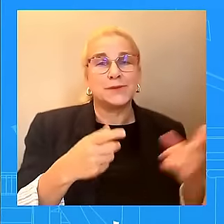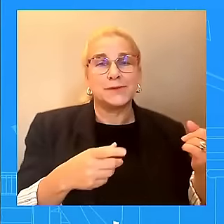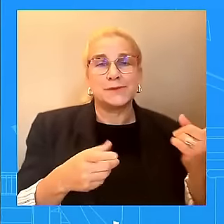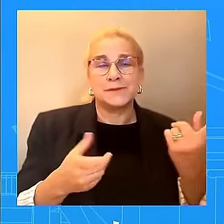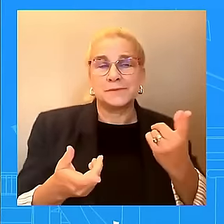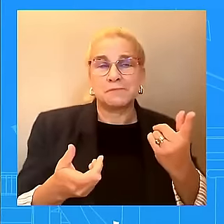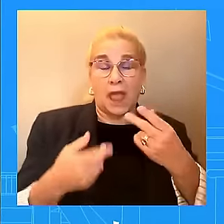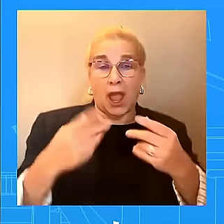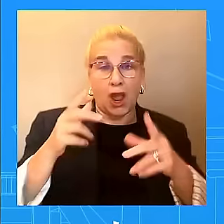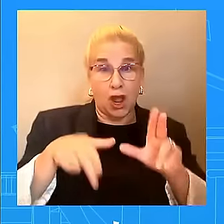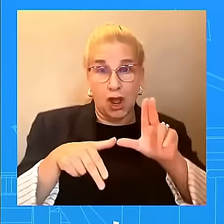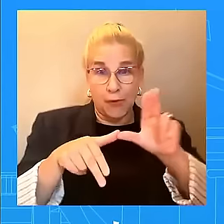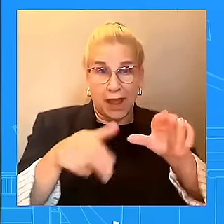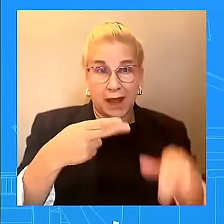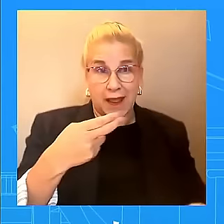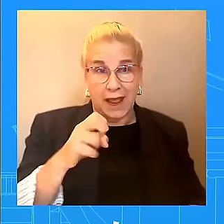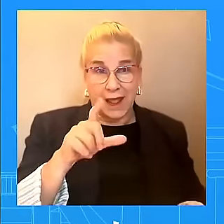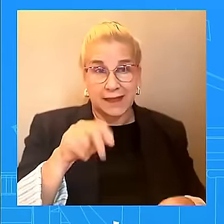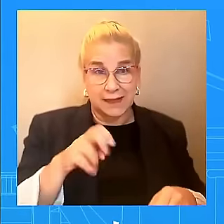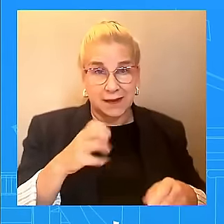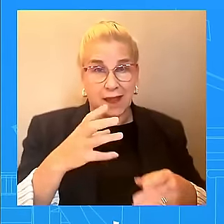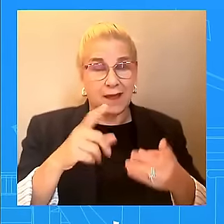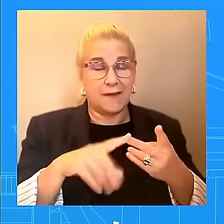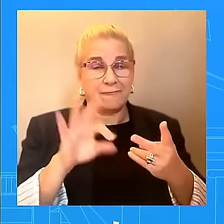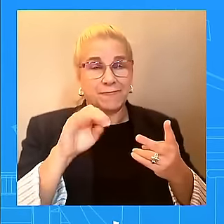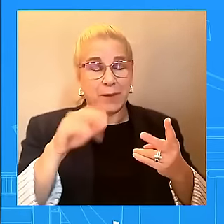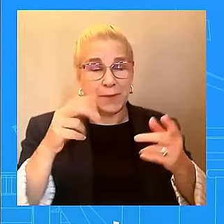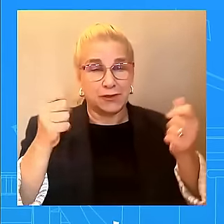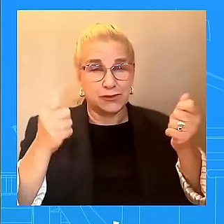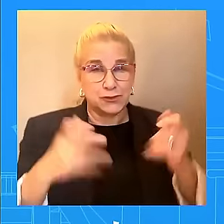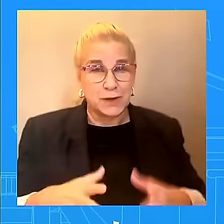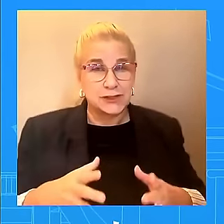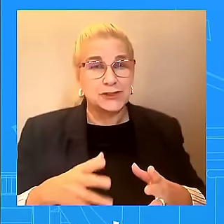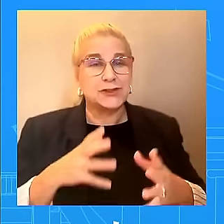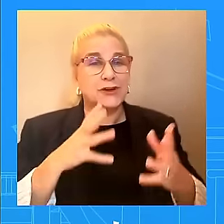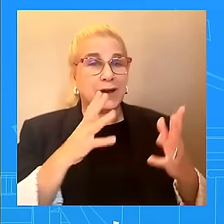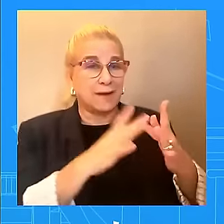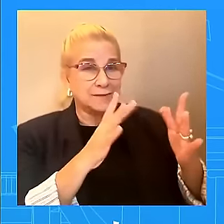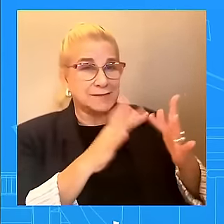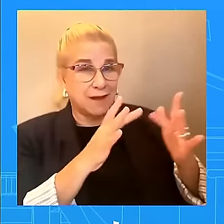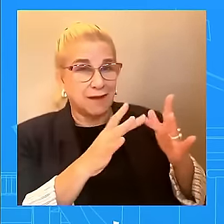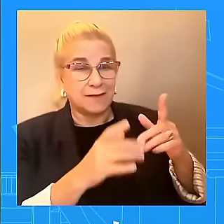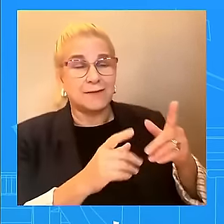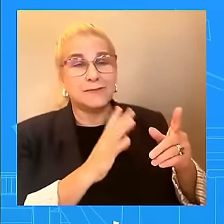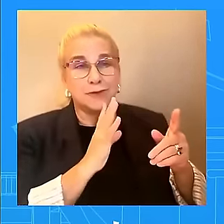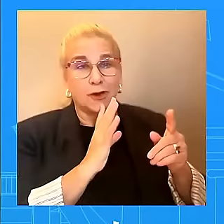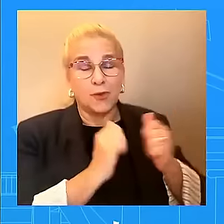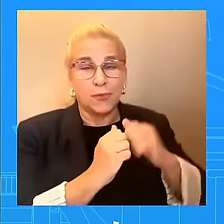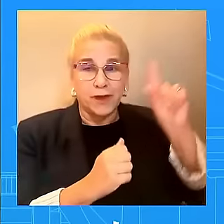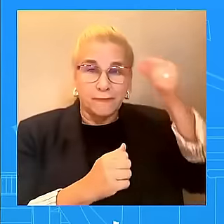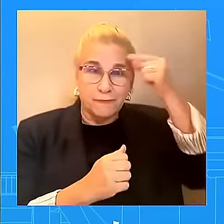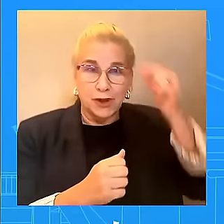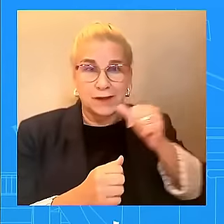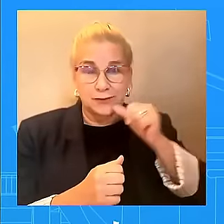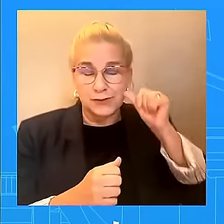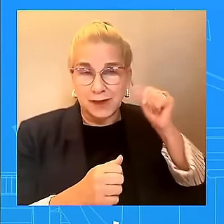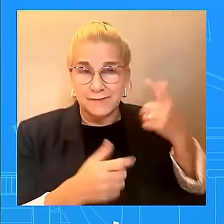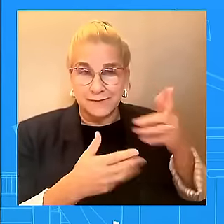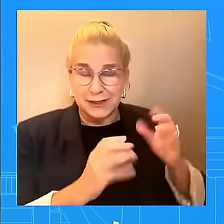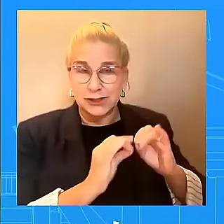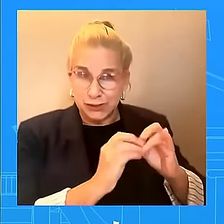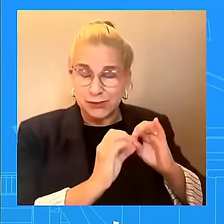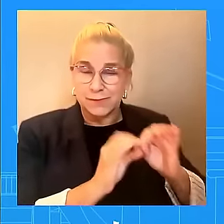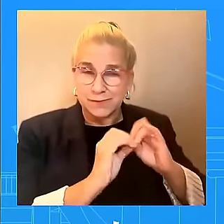administrator, pardon me, was able to connect with the Governor yesterday. I think that's important. But look, we're going